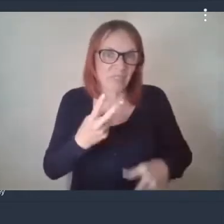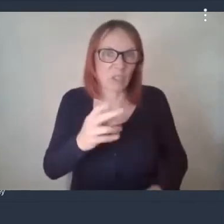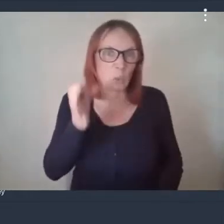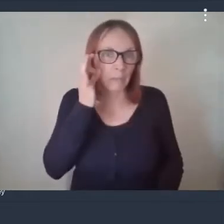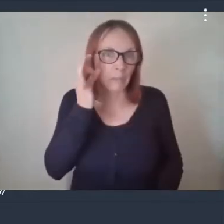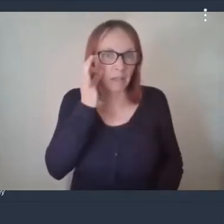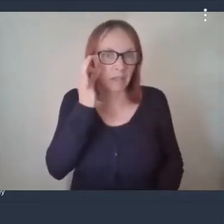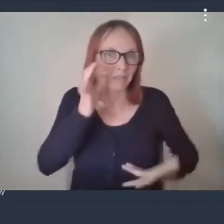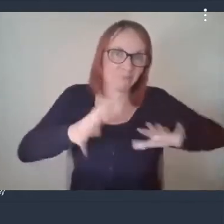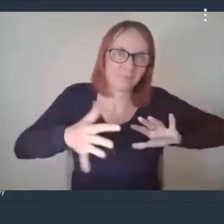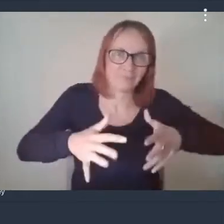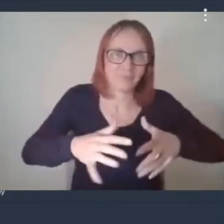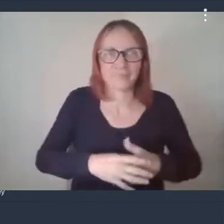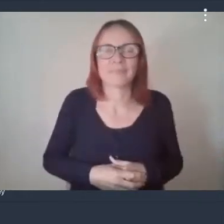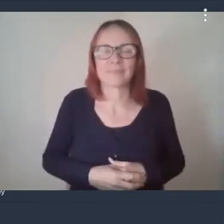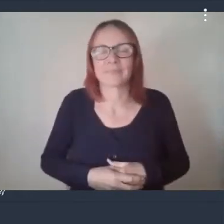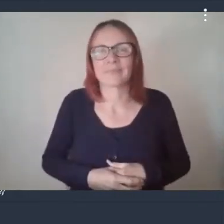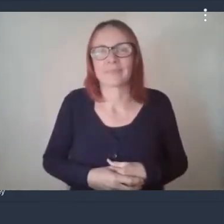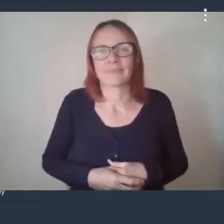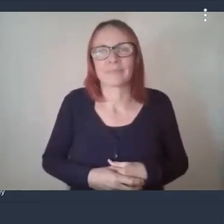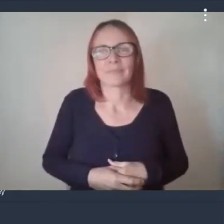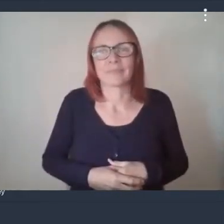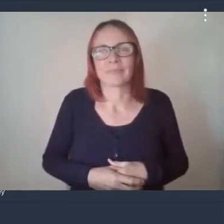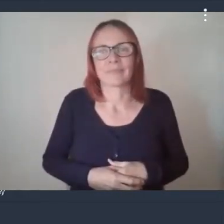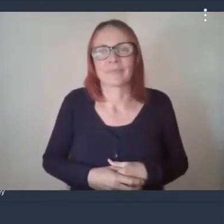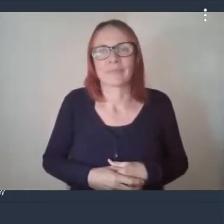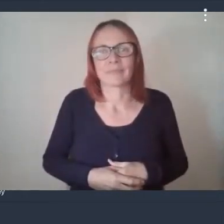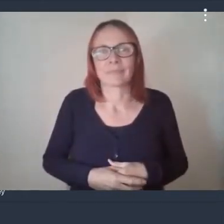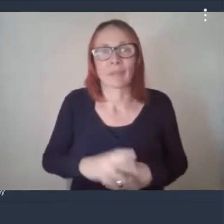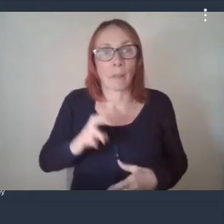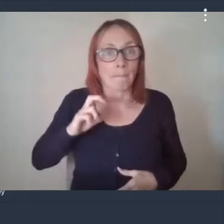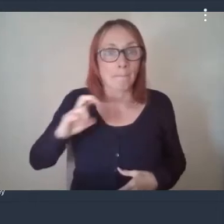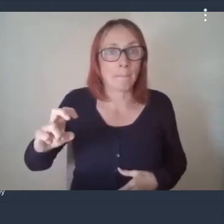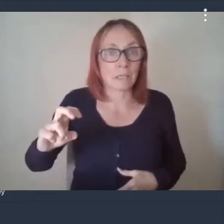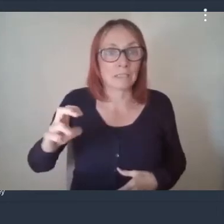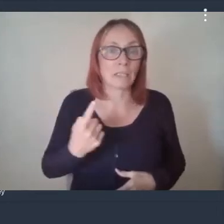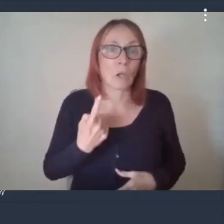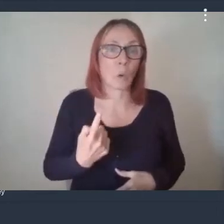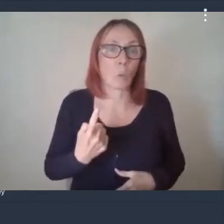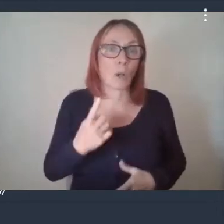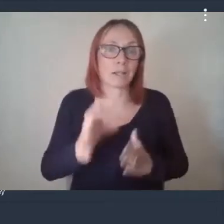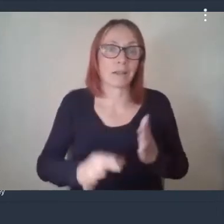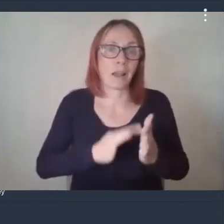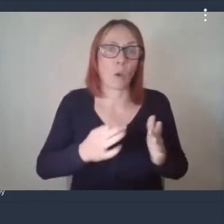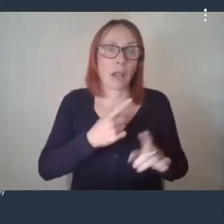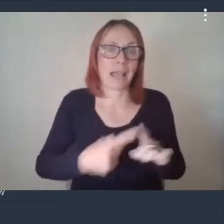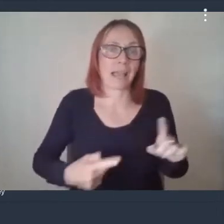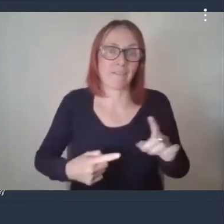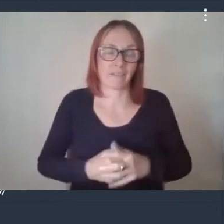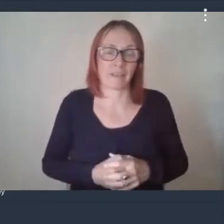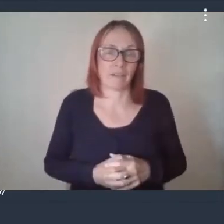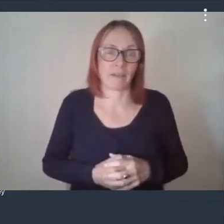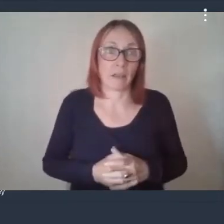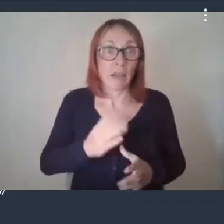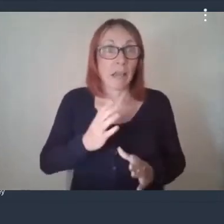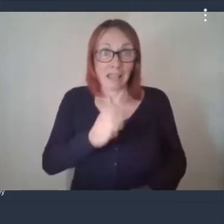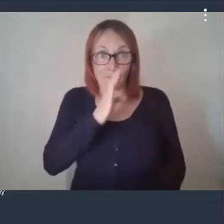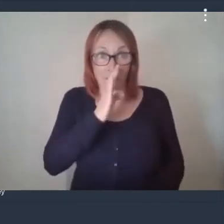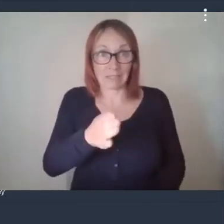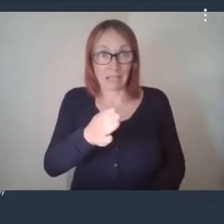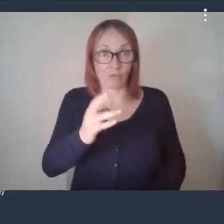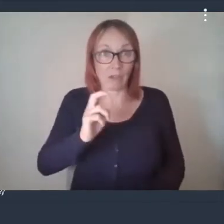um in a bus it takes an hour and a half and there is a direct bus goes from